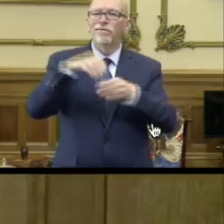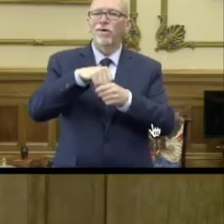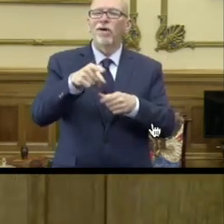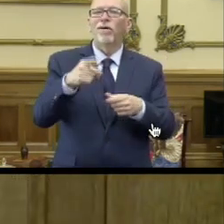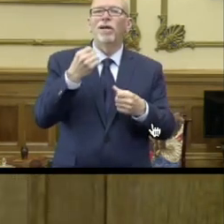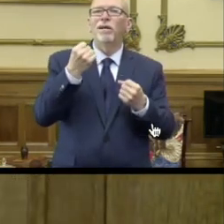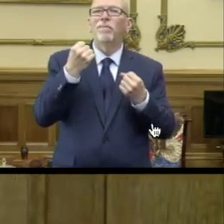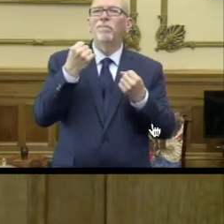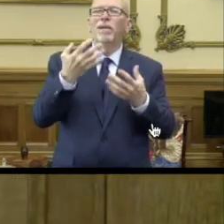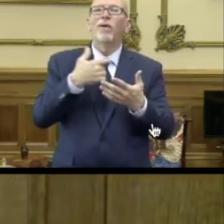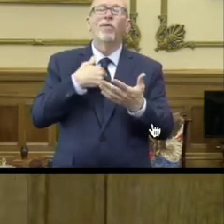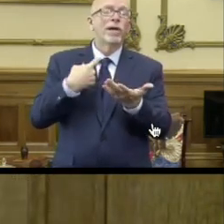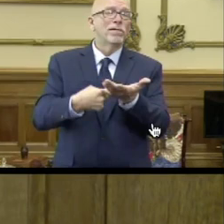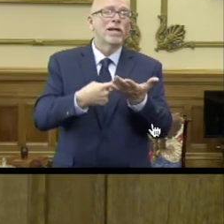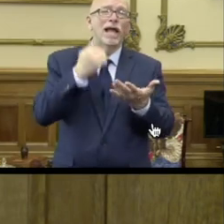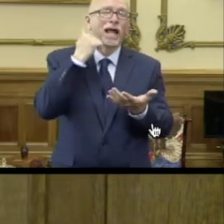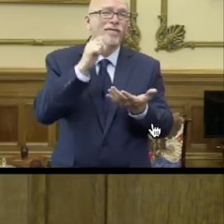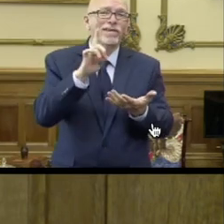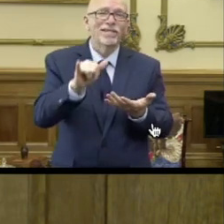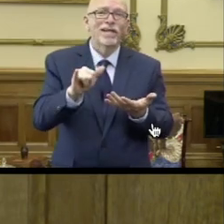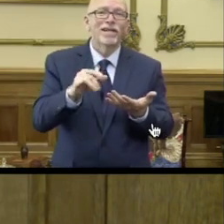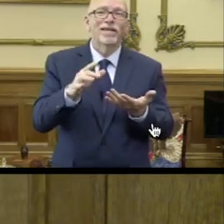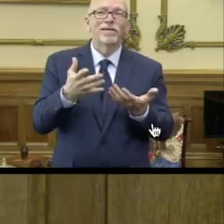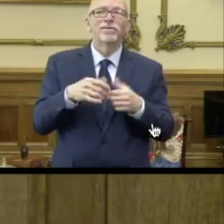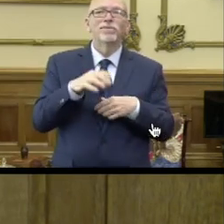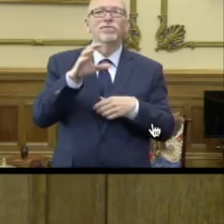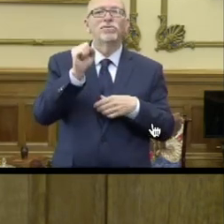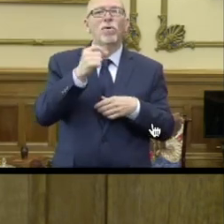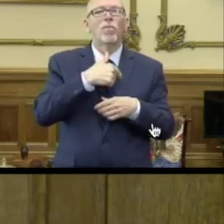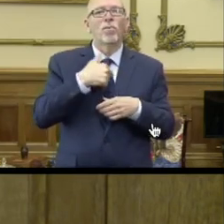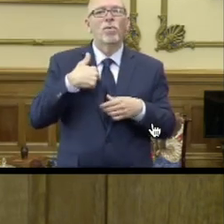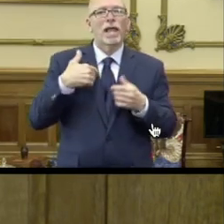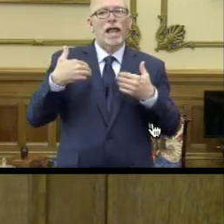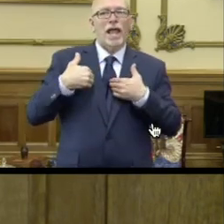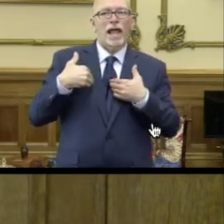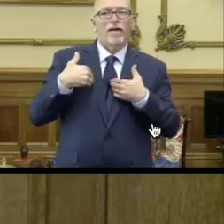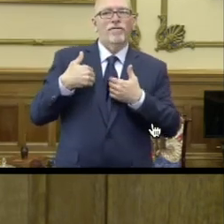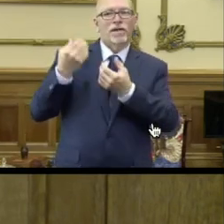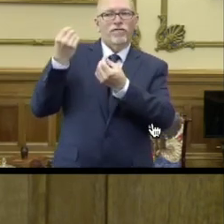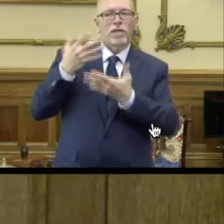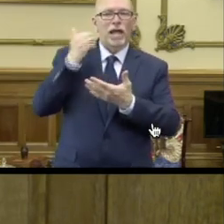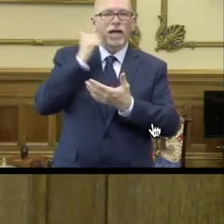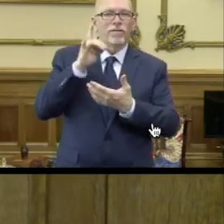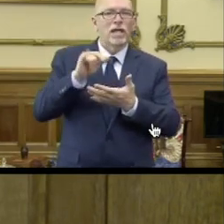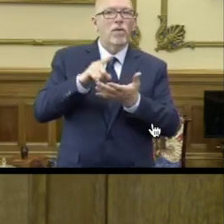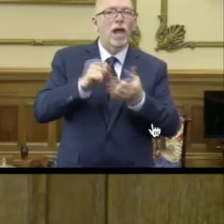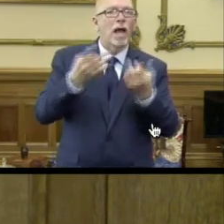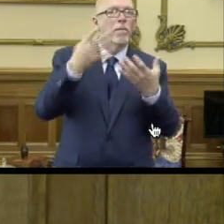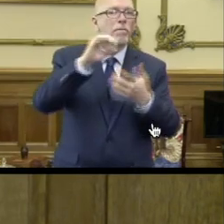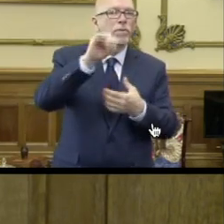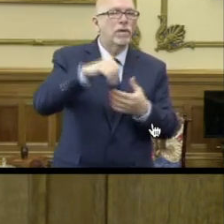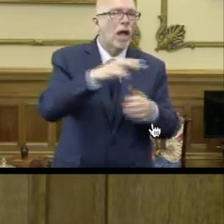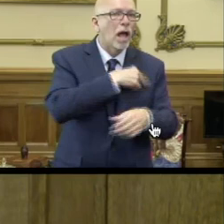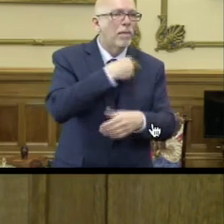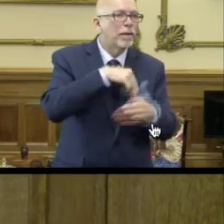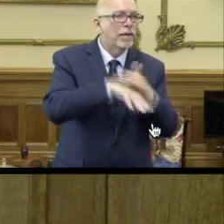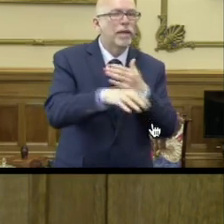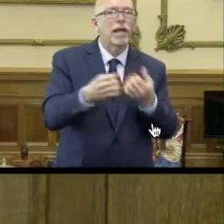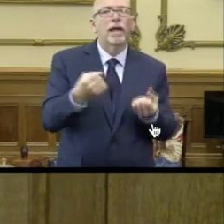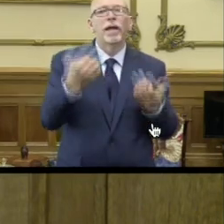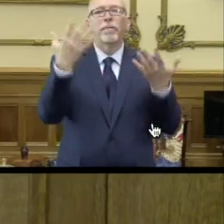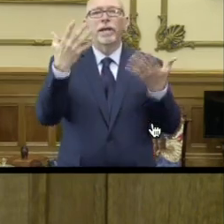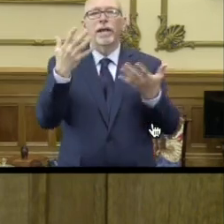something that we talk about on a regular basis and every single day. So we can have access every day. What are our hospitalizations? How many events are we